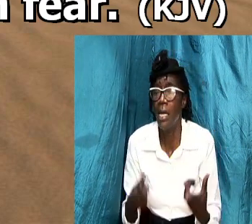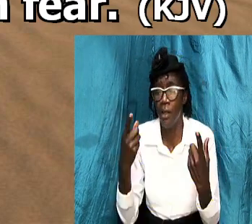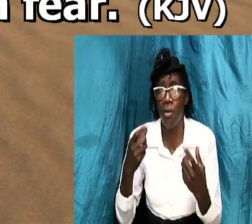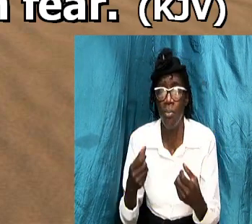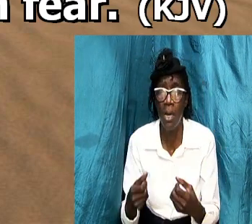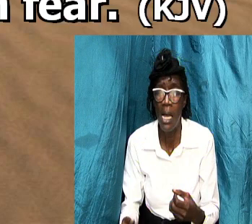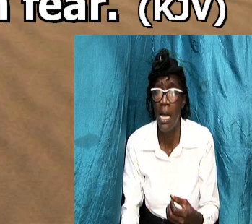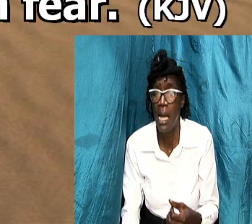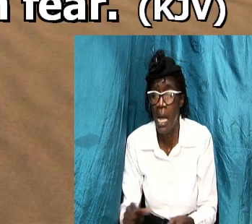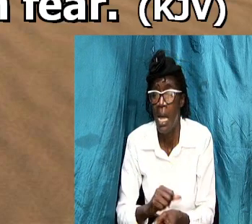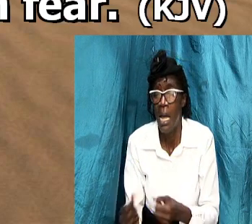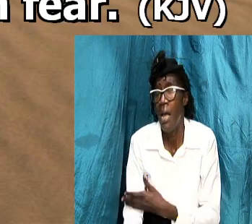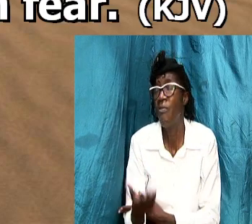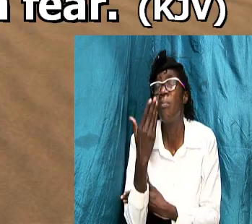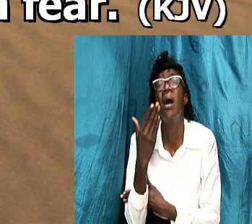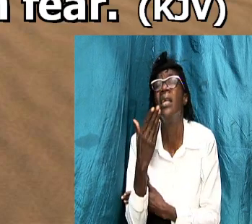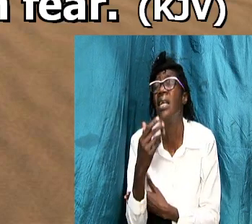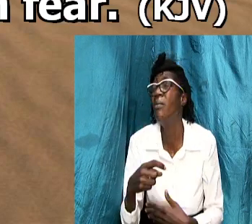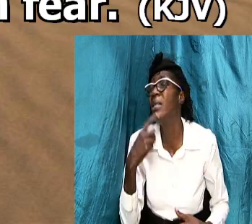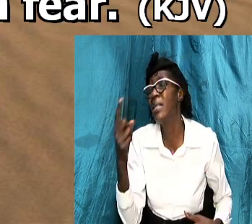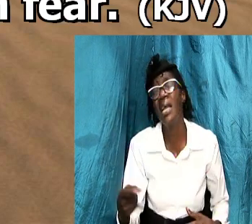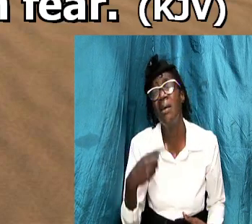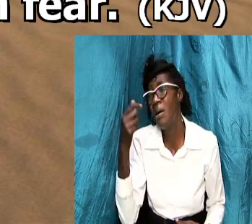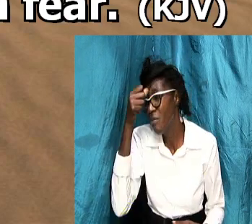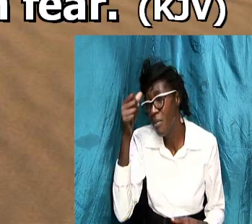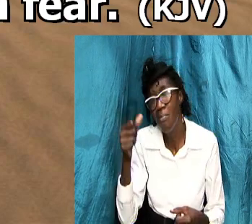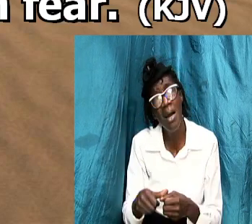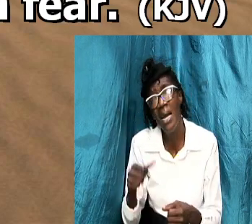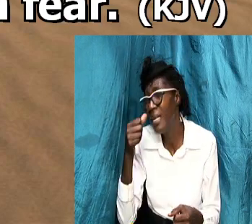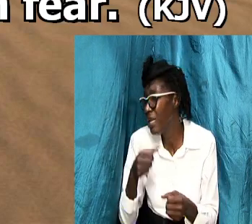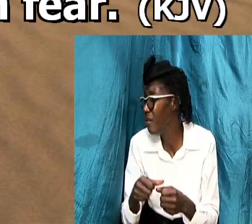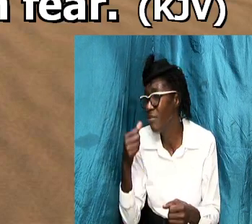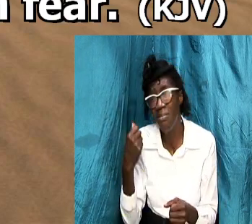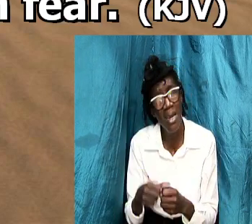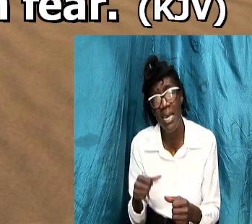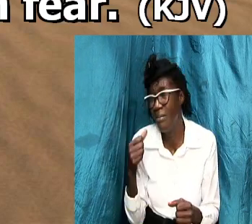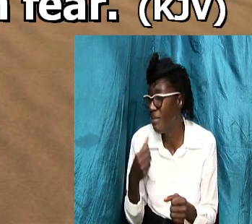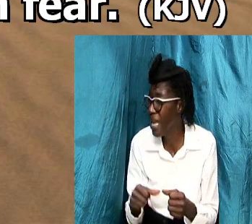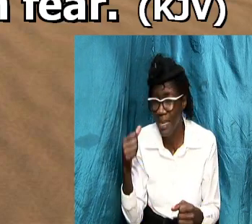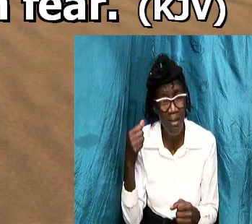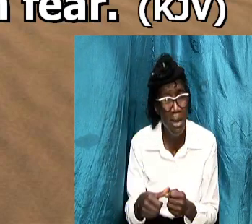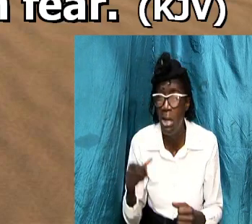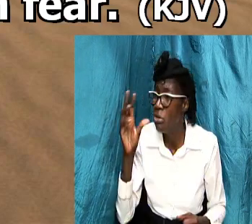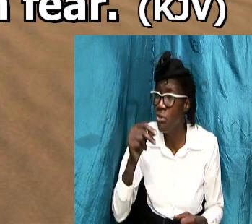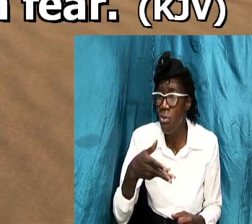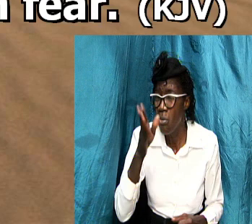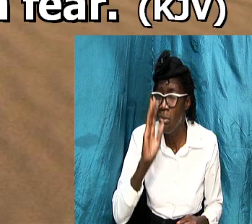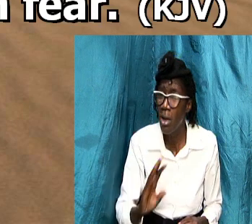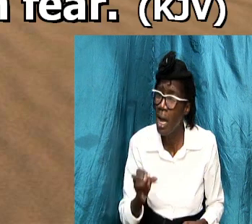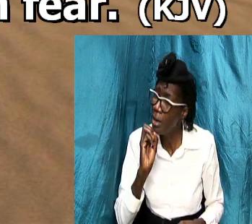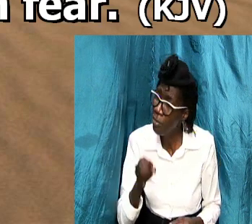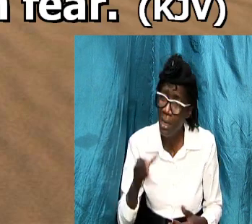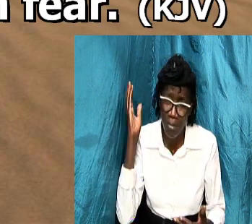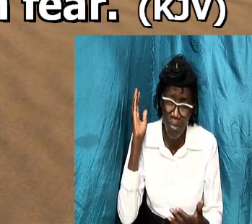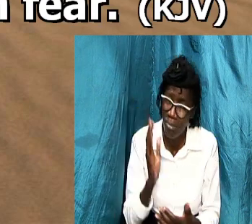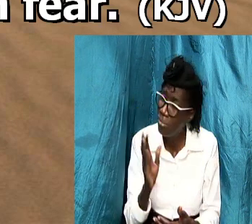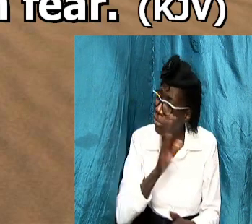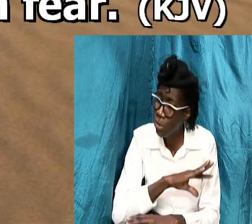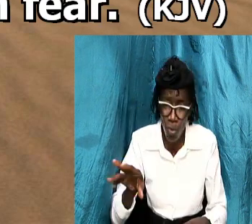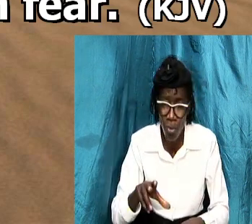and we tell him this and we remind him of this and god is going to get you if you don't no no no